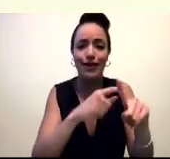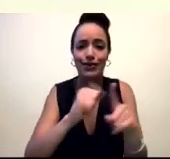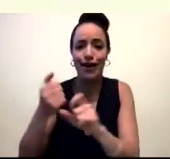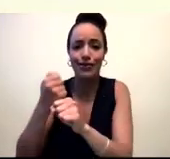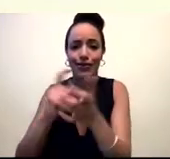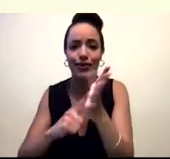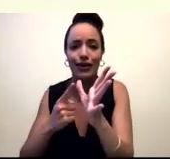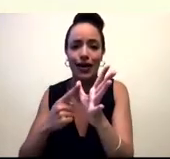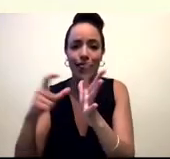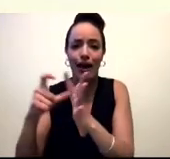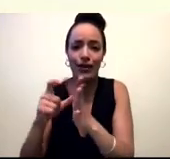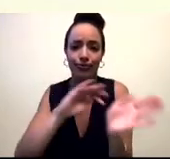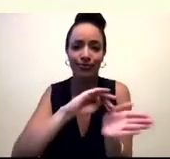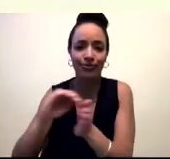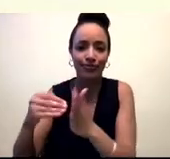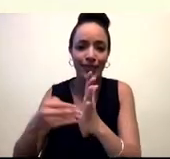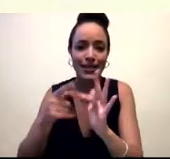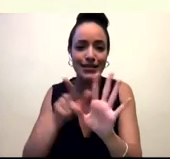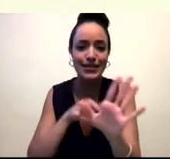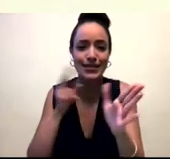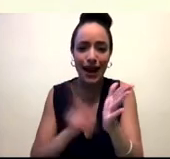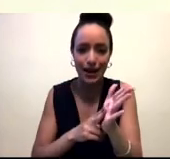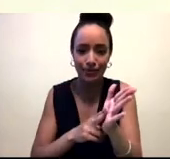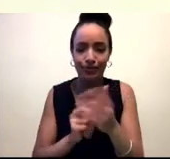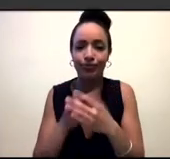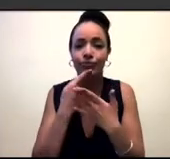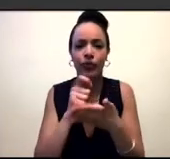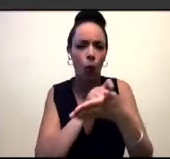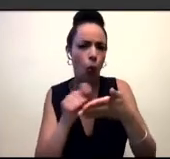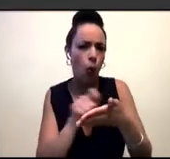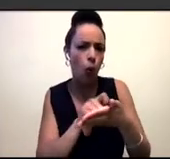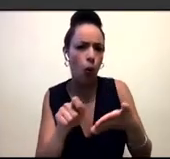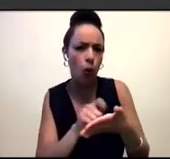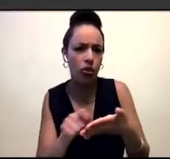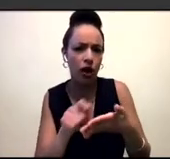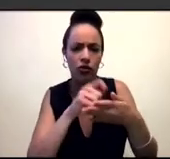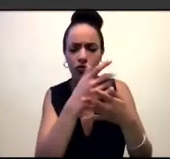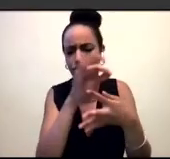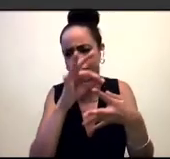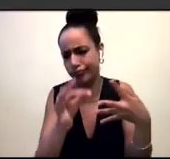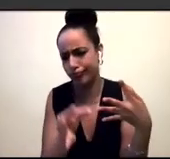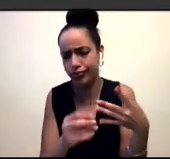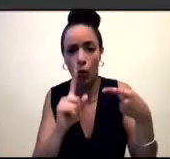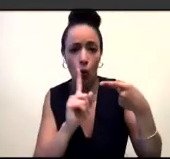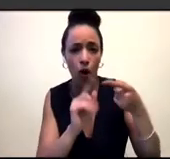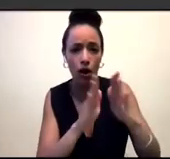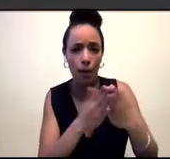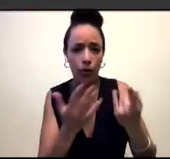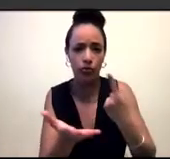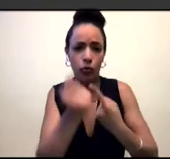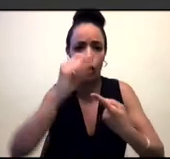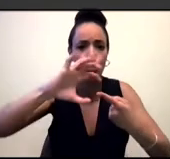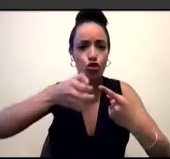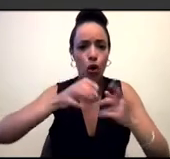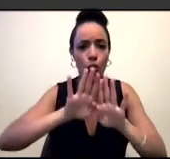is the author of the novels The 30 Names of Night, which won the 2021 Stonewall Book Award, and was a